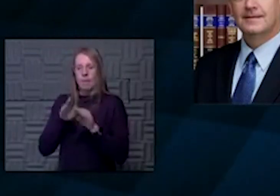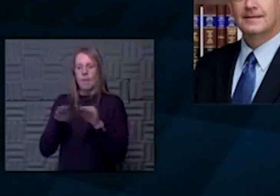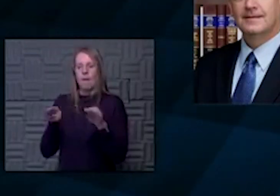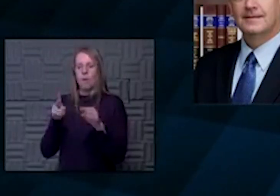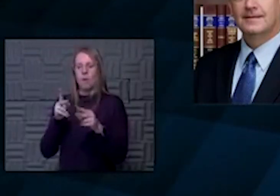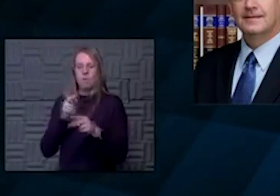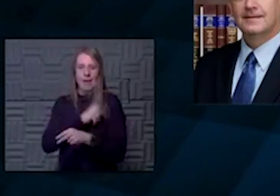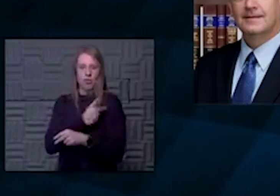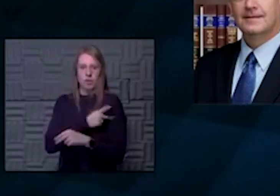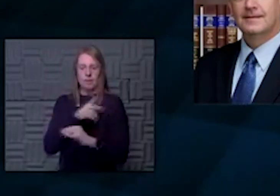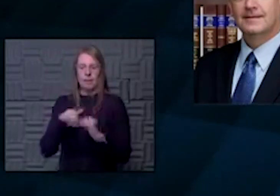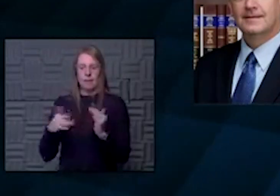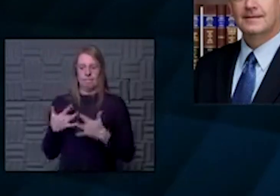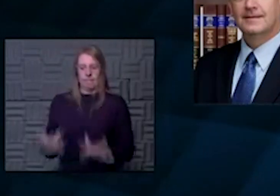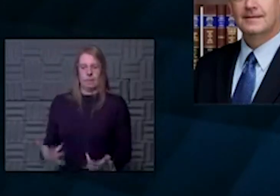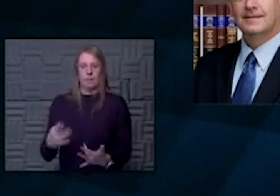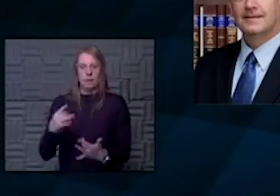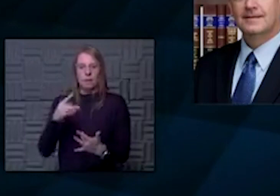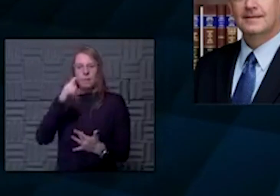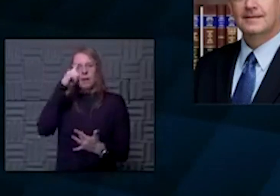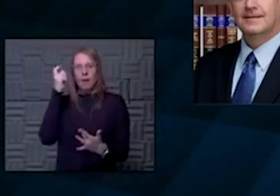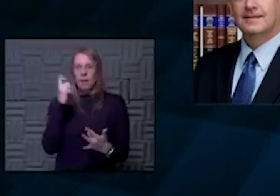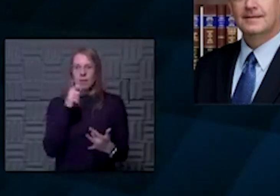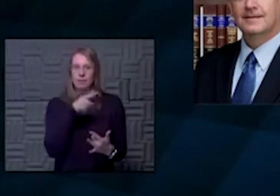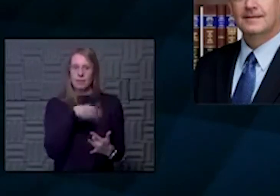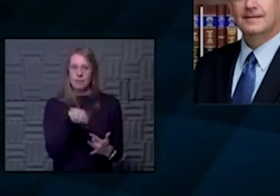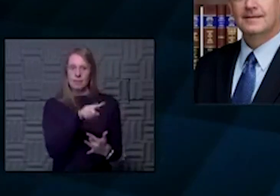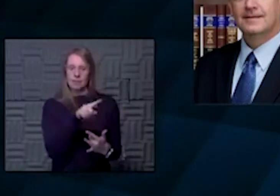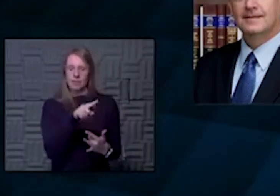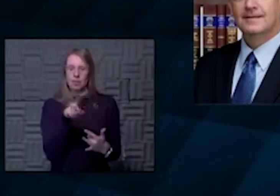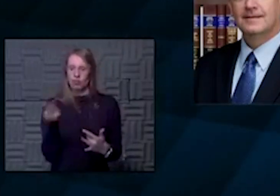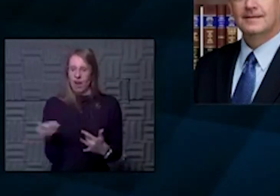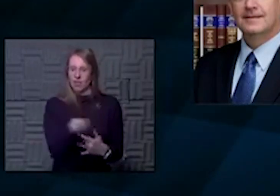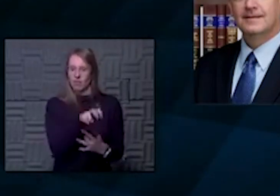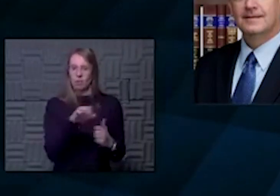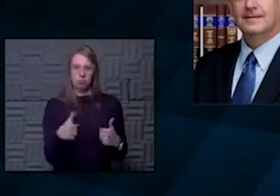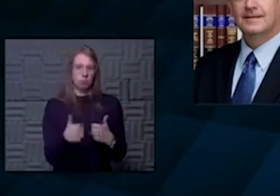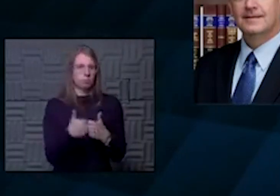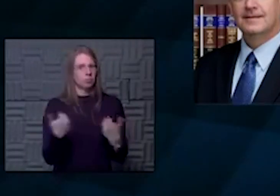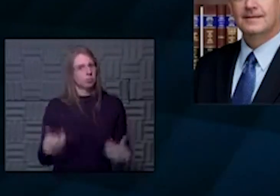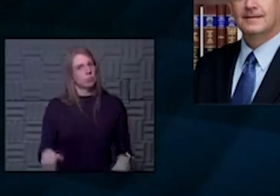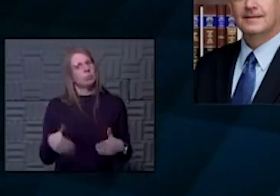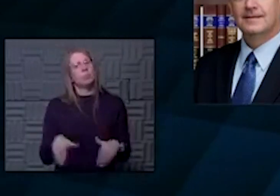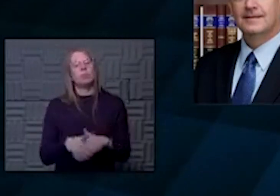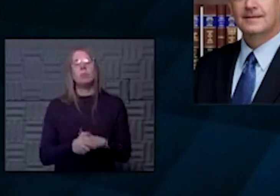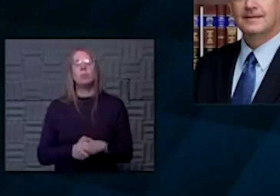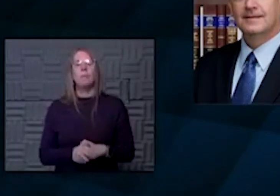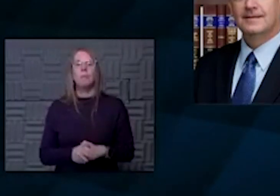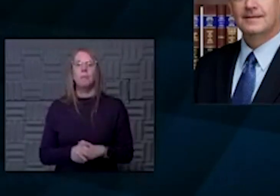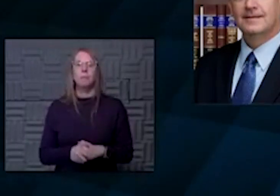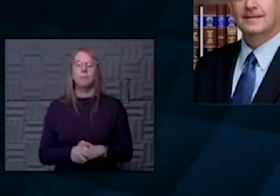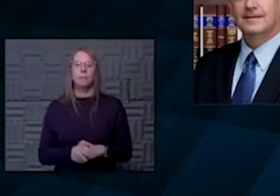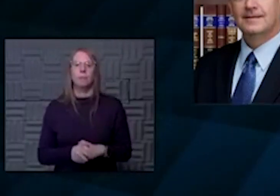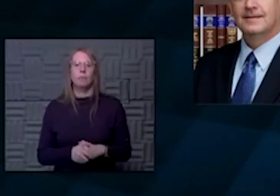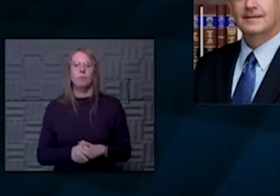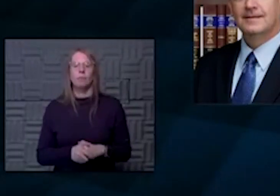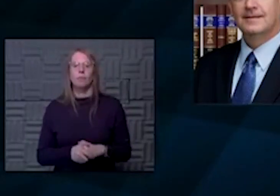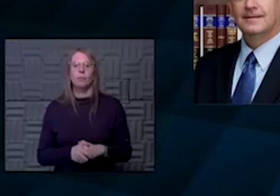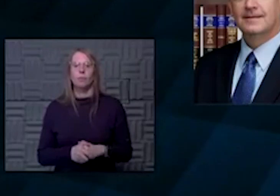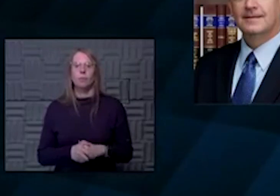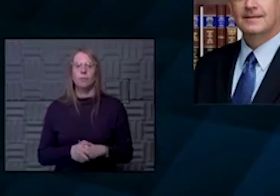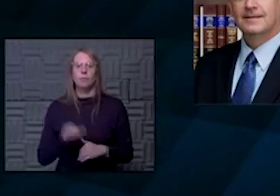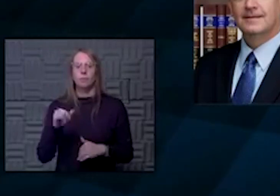hold on to just because of the challenges with the transfer. But that was partly, you know, what we worked with the